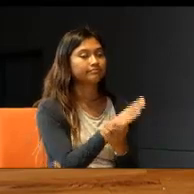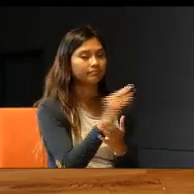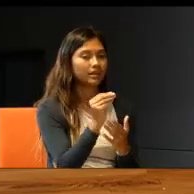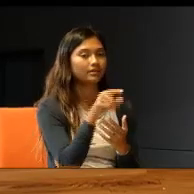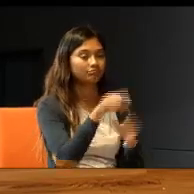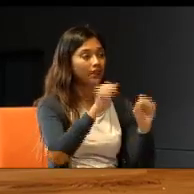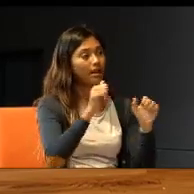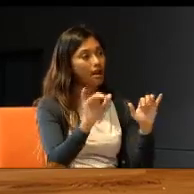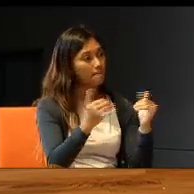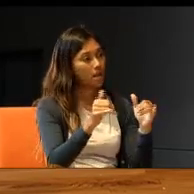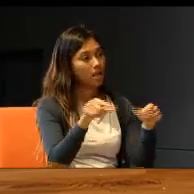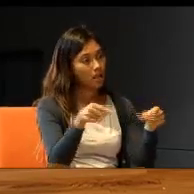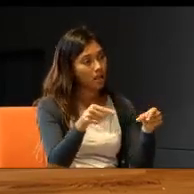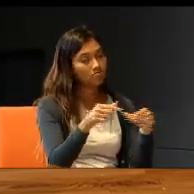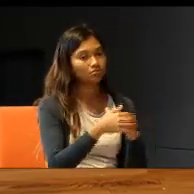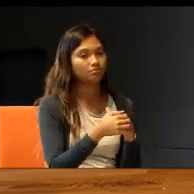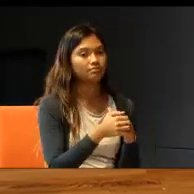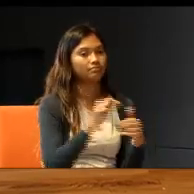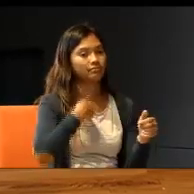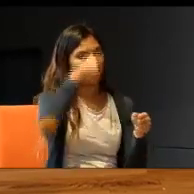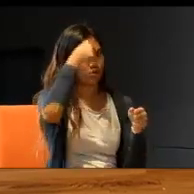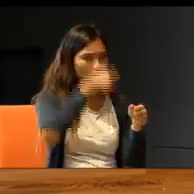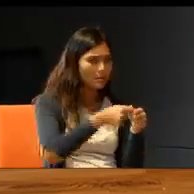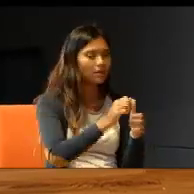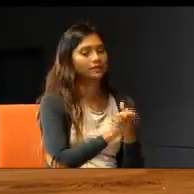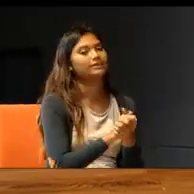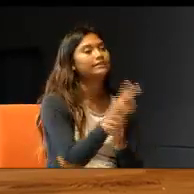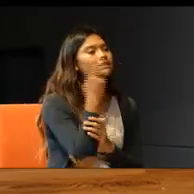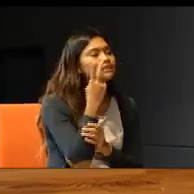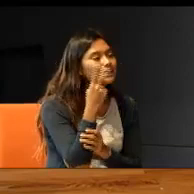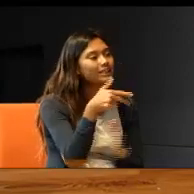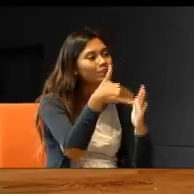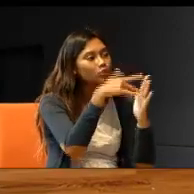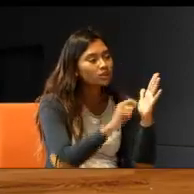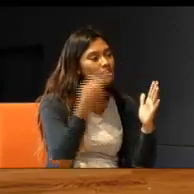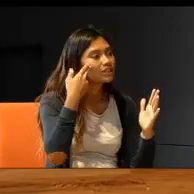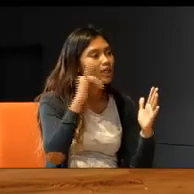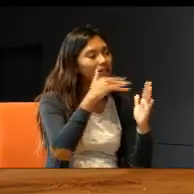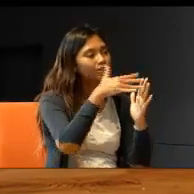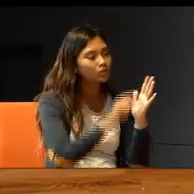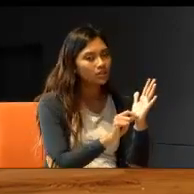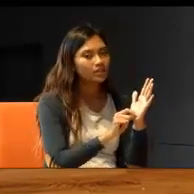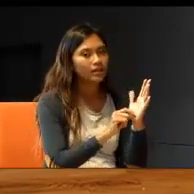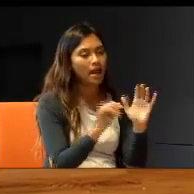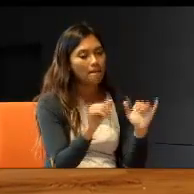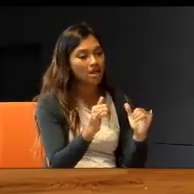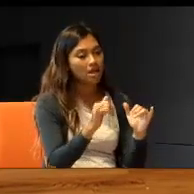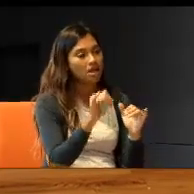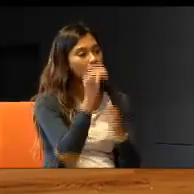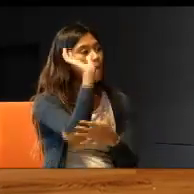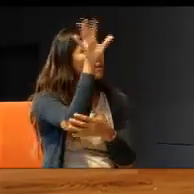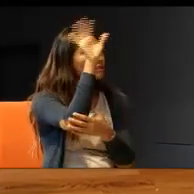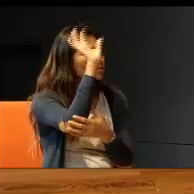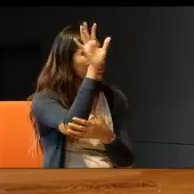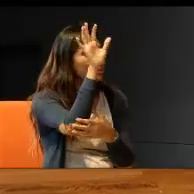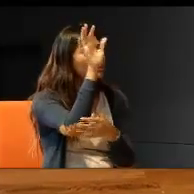they could play games. I remember, seeing them, playing basketball, with my